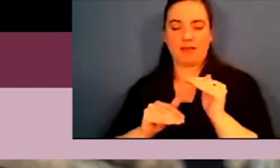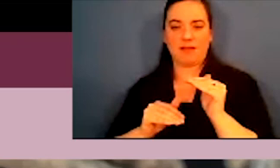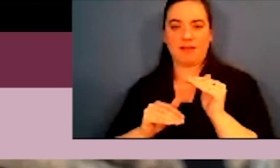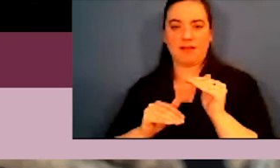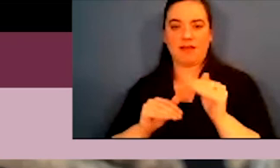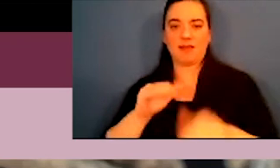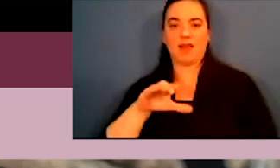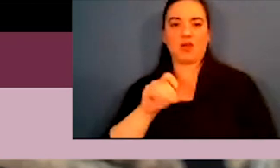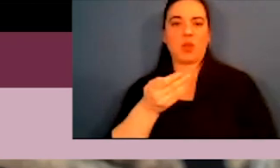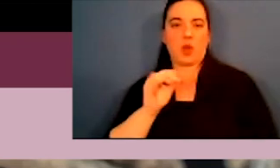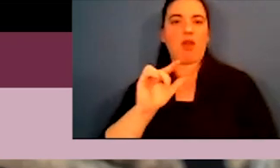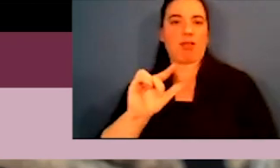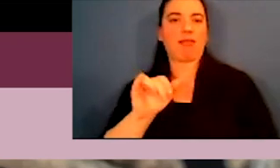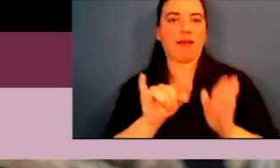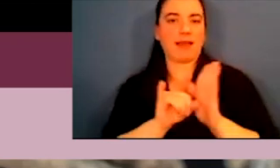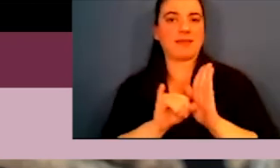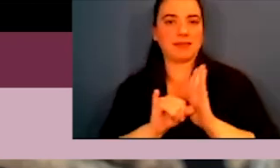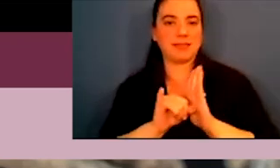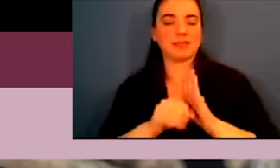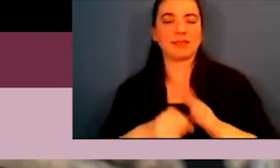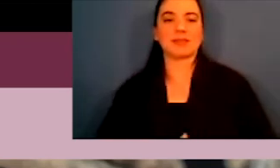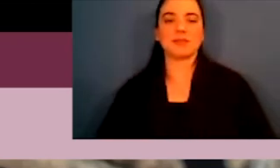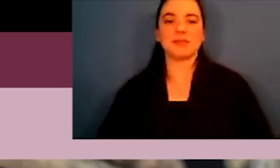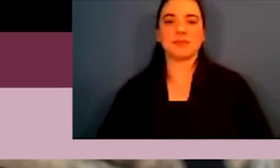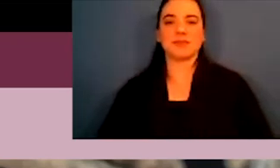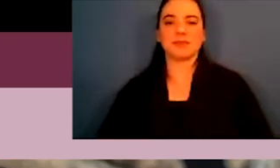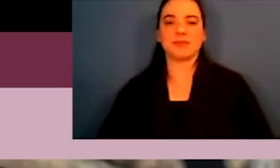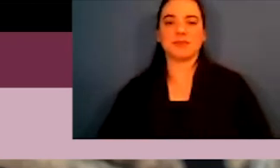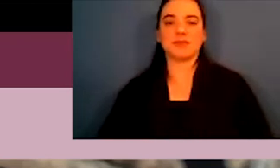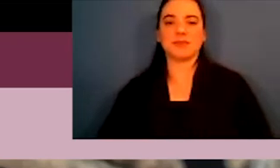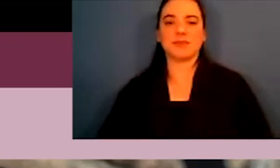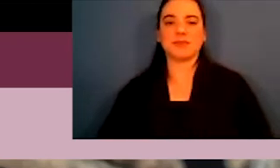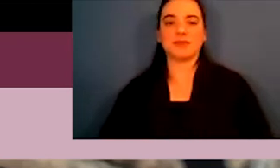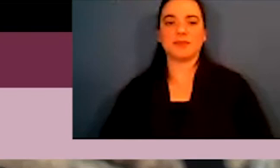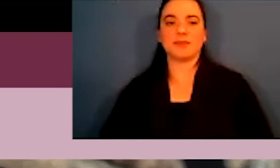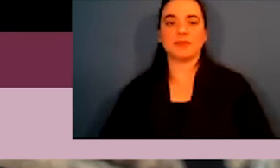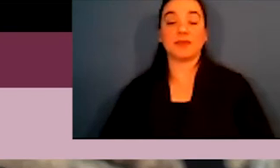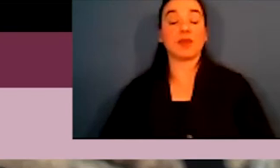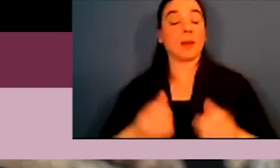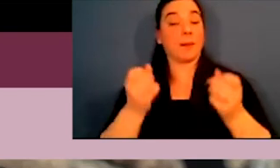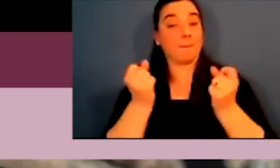indigenous identities or even colonial identities.